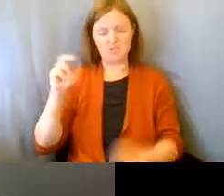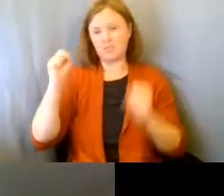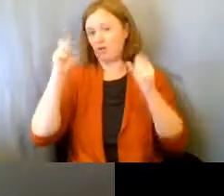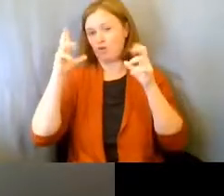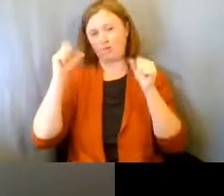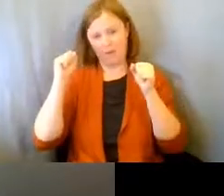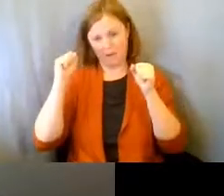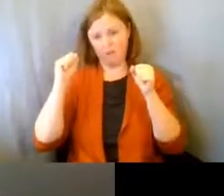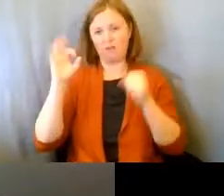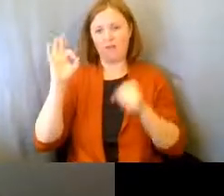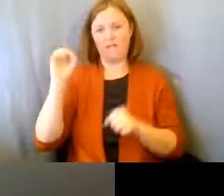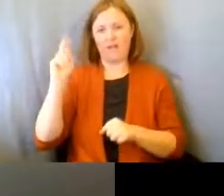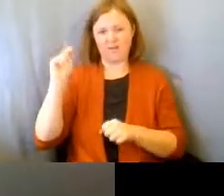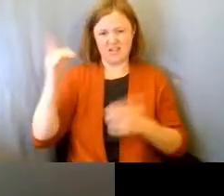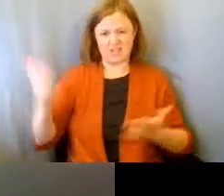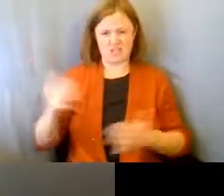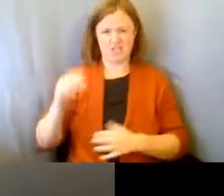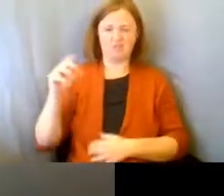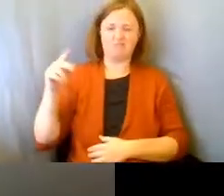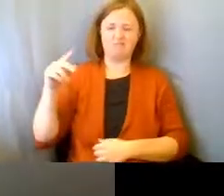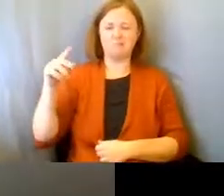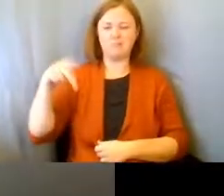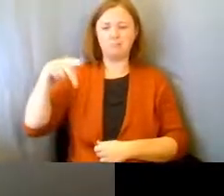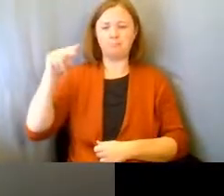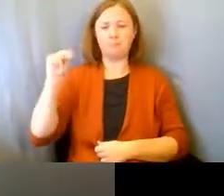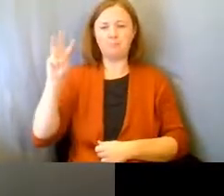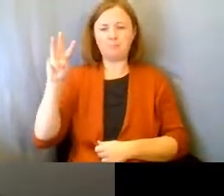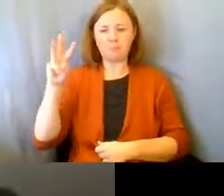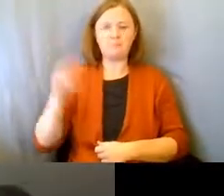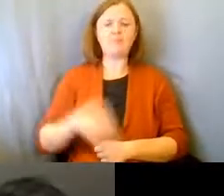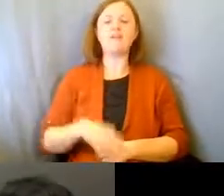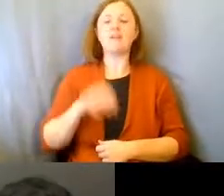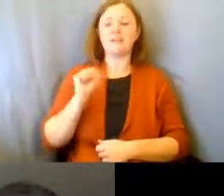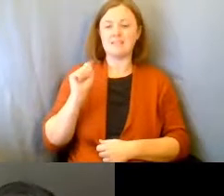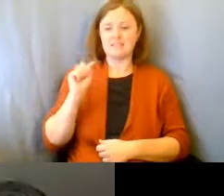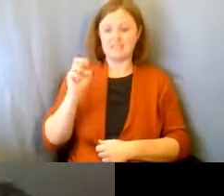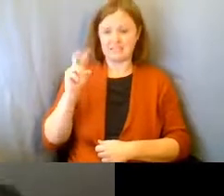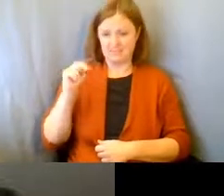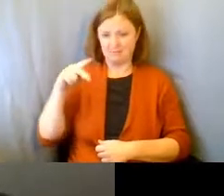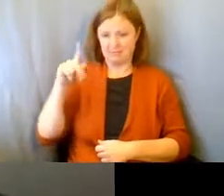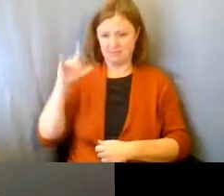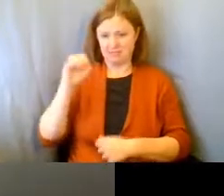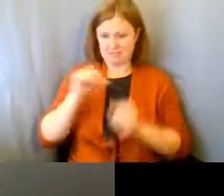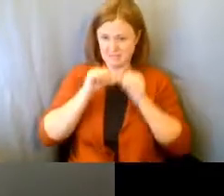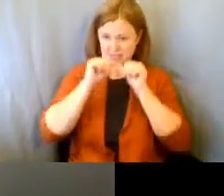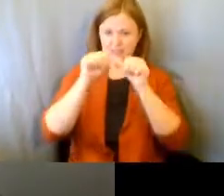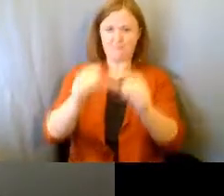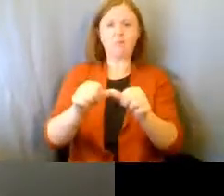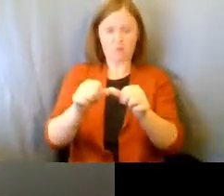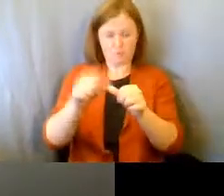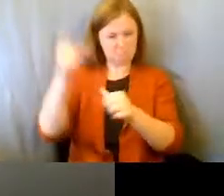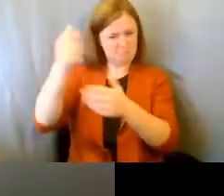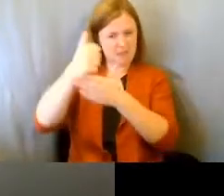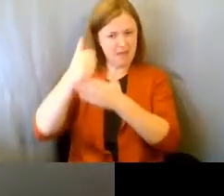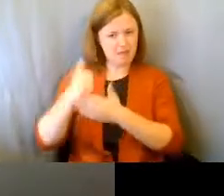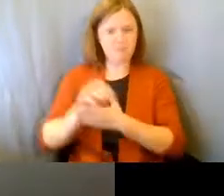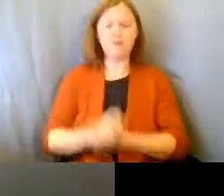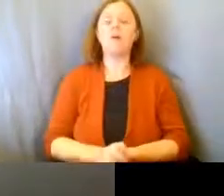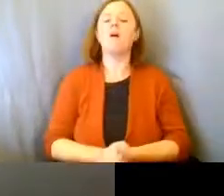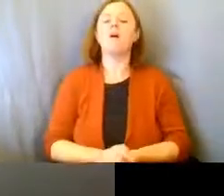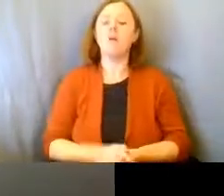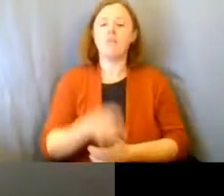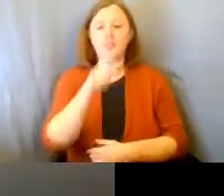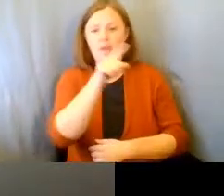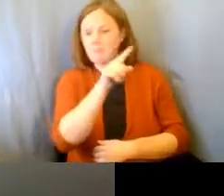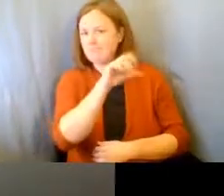in the Pacific Northwest that helped get Stevens Place going. And them as well as